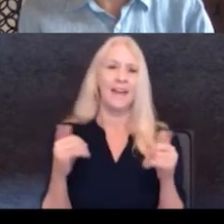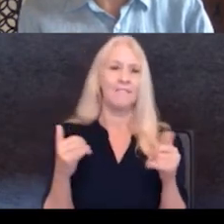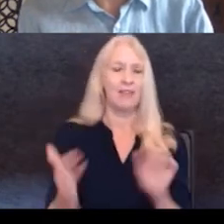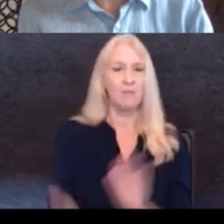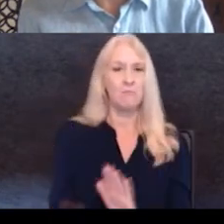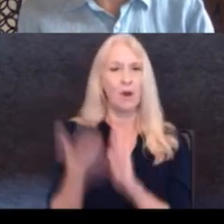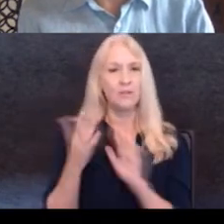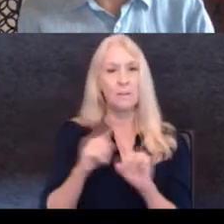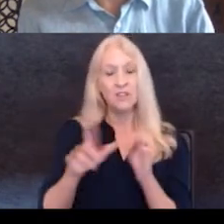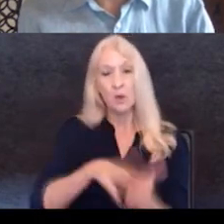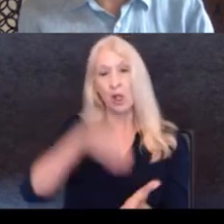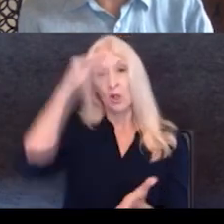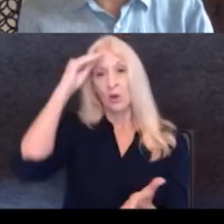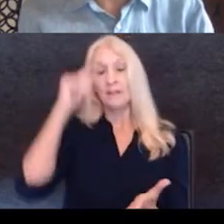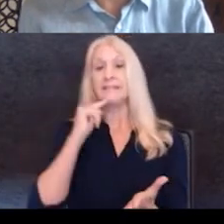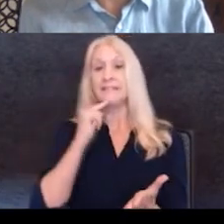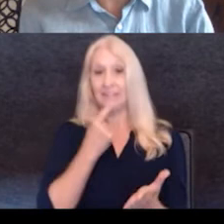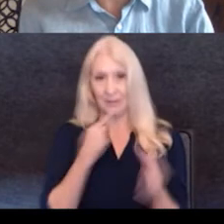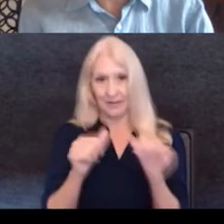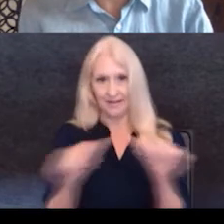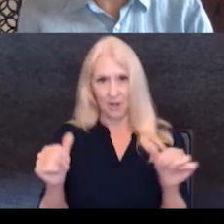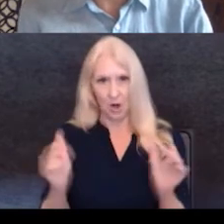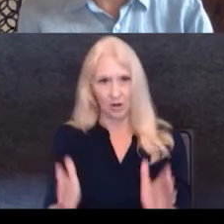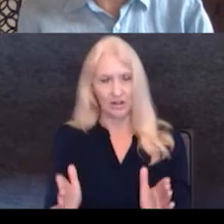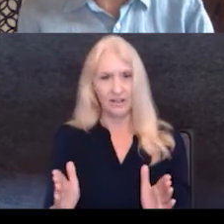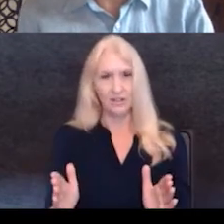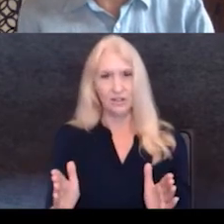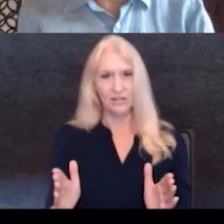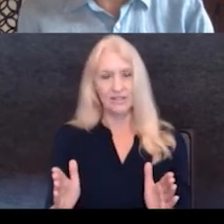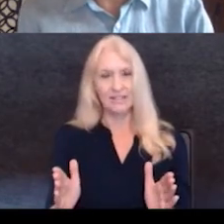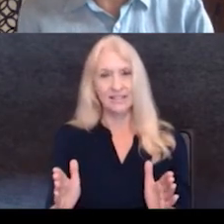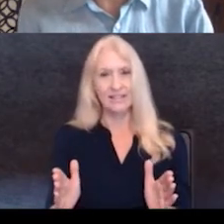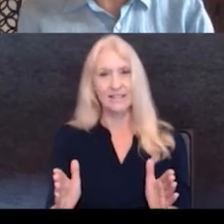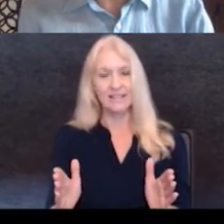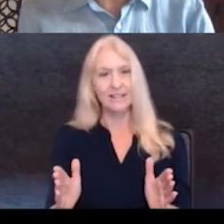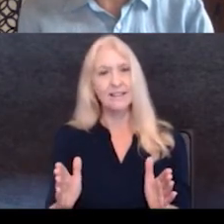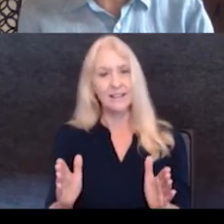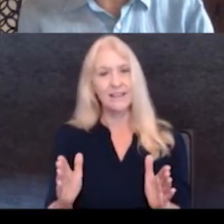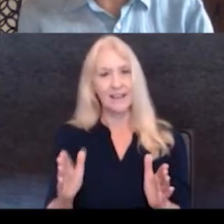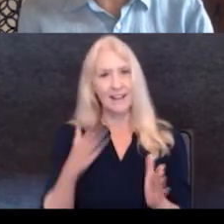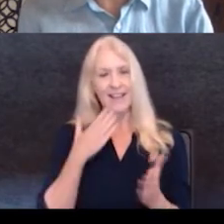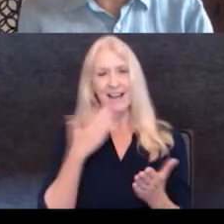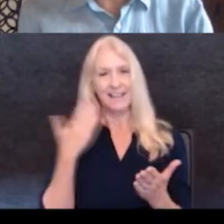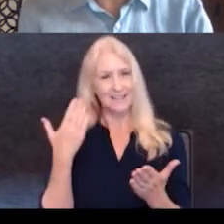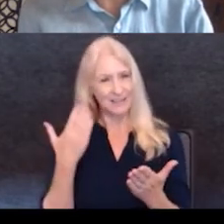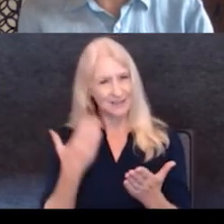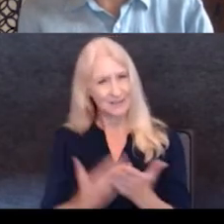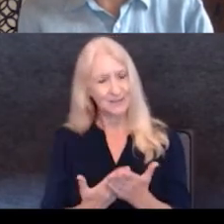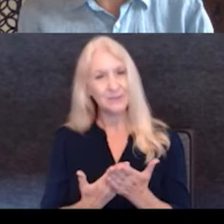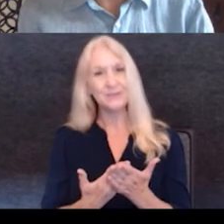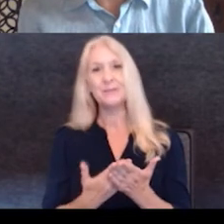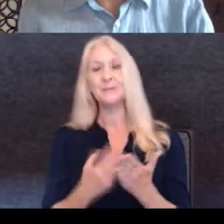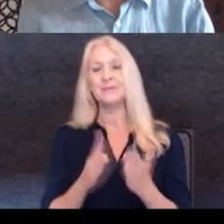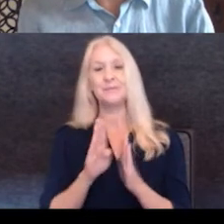serious architecture and, and that is probably a very good DNA for you then to be able to